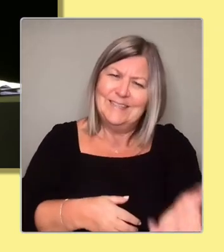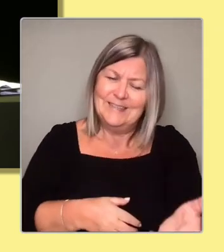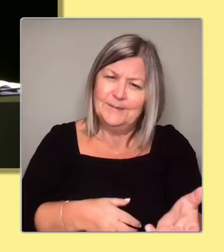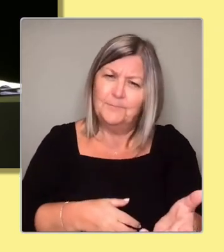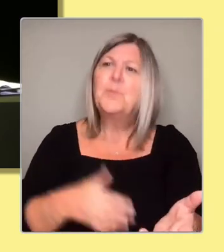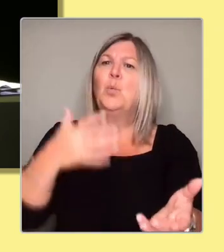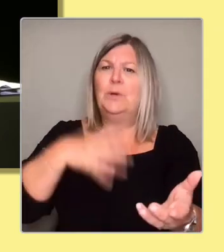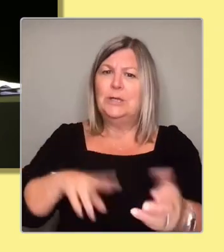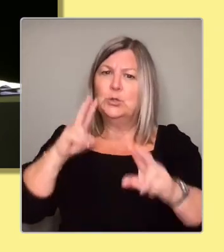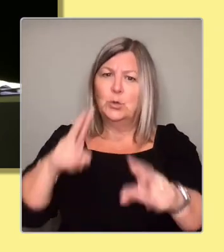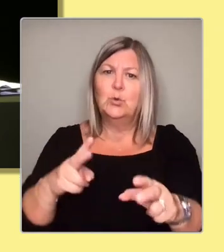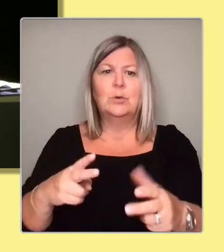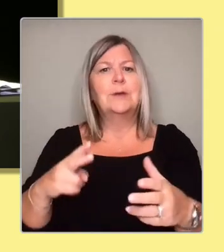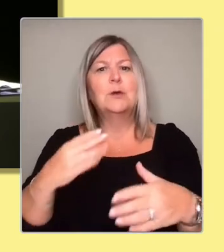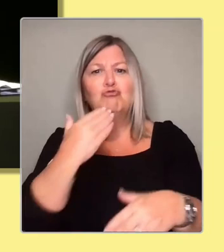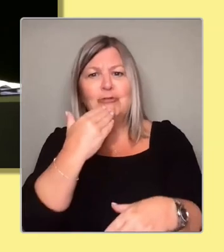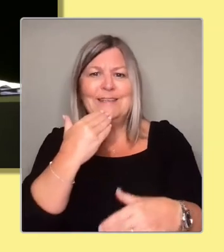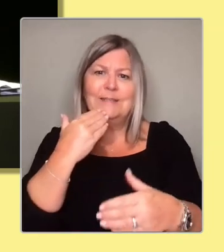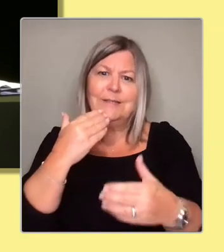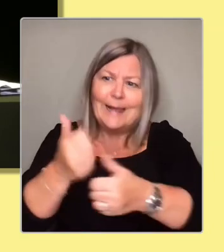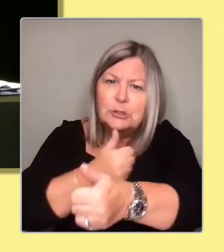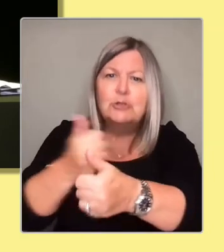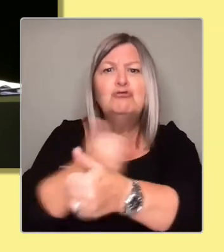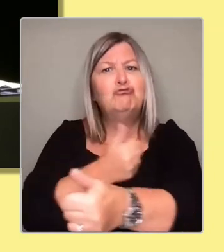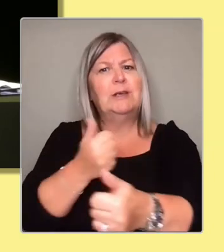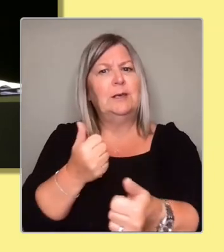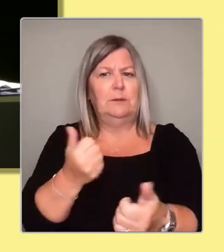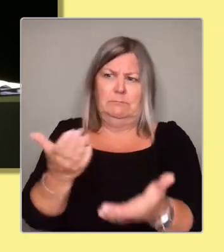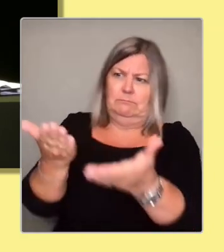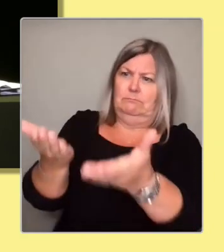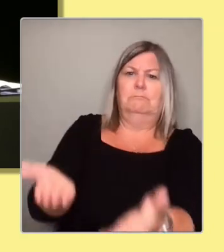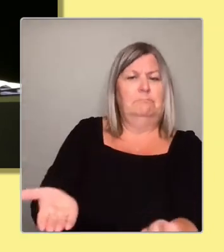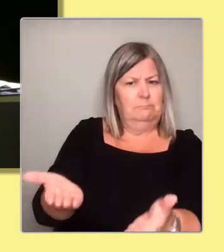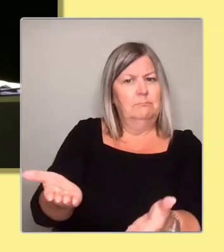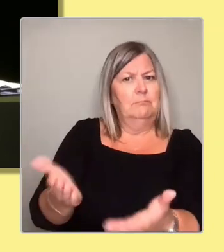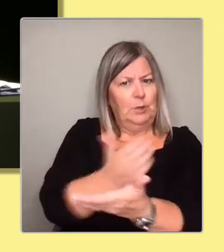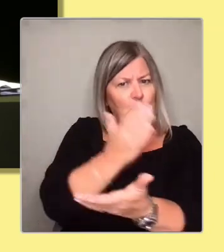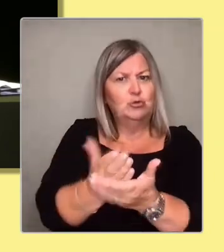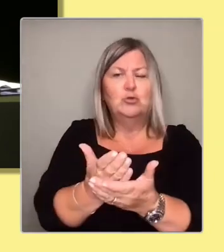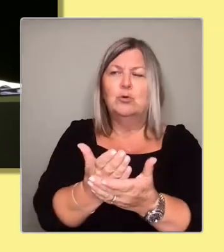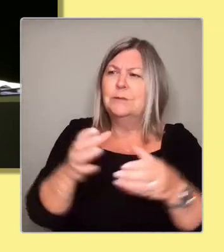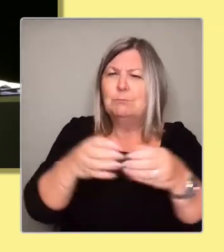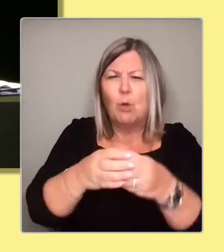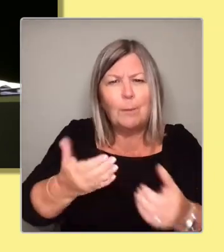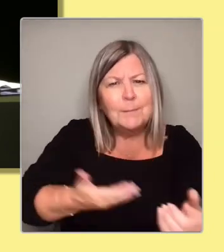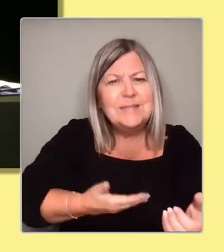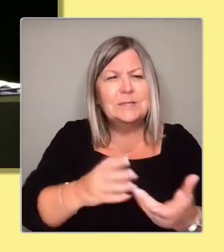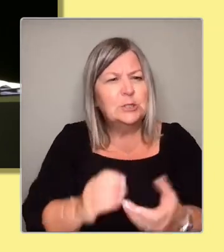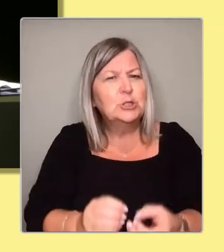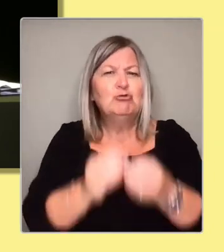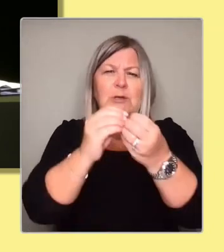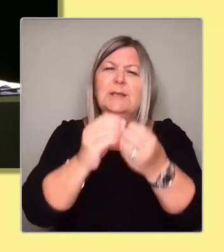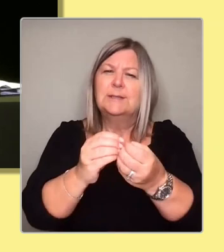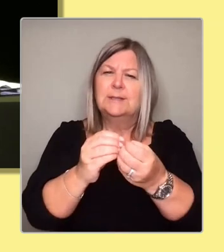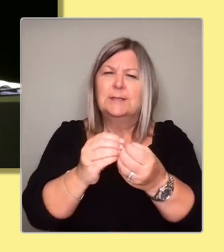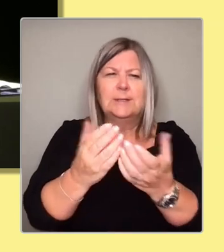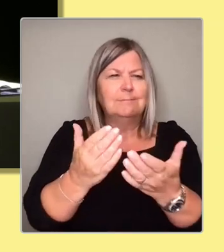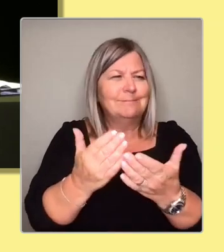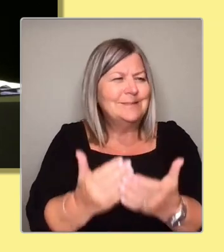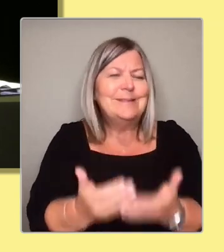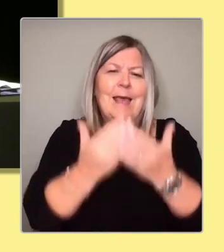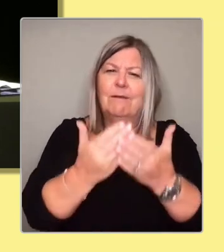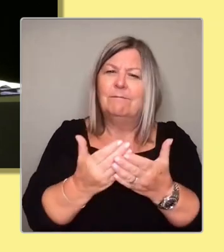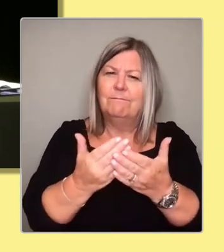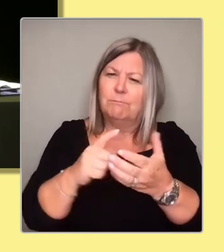that in Scotland, small businesses are creating well-paid, secure jobs. It's about reinvesting in our